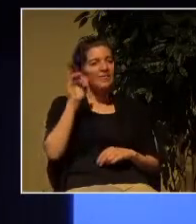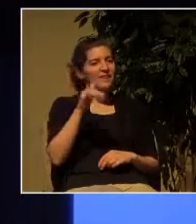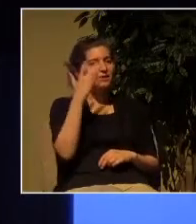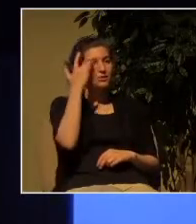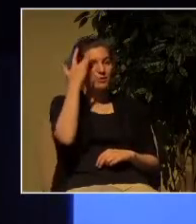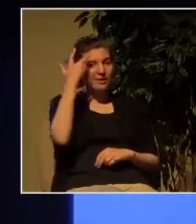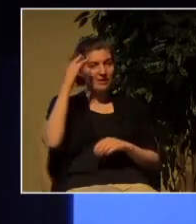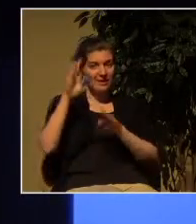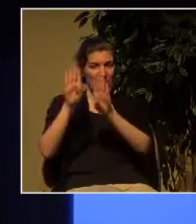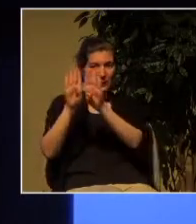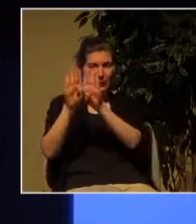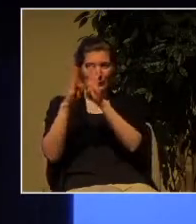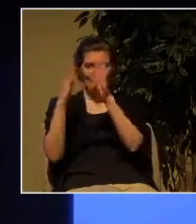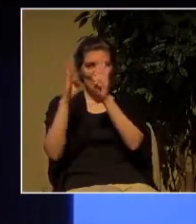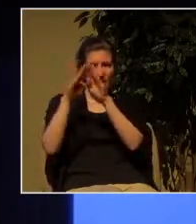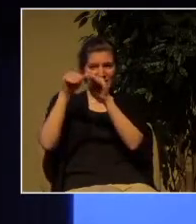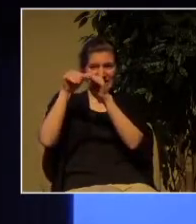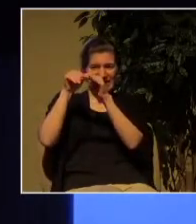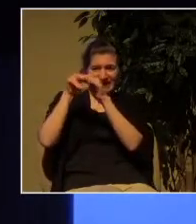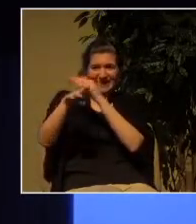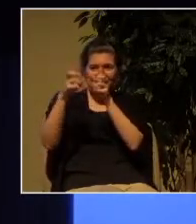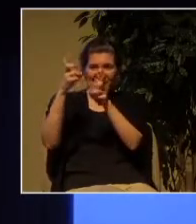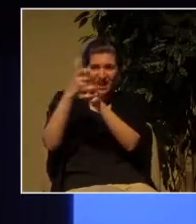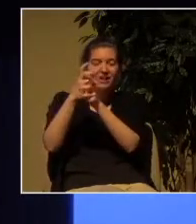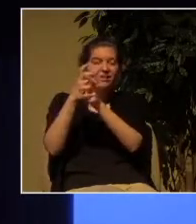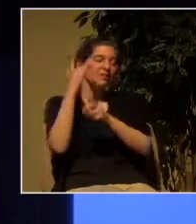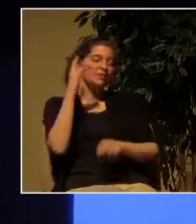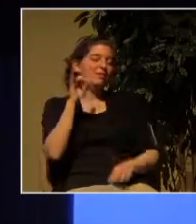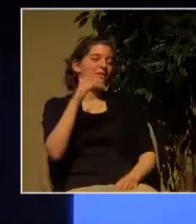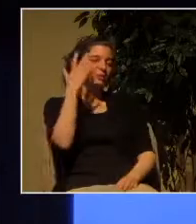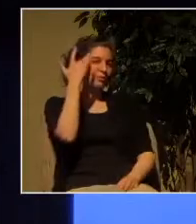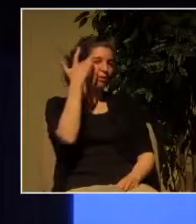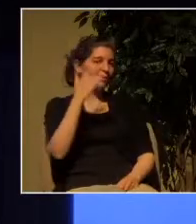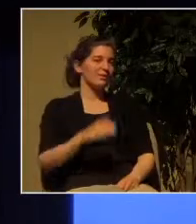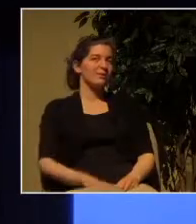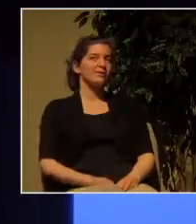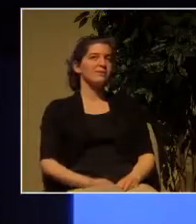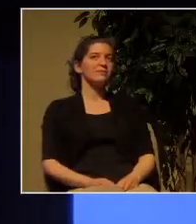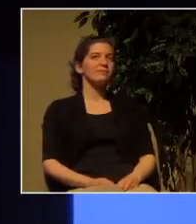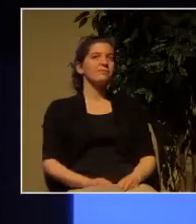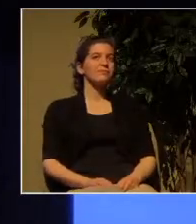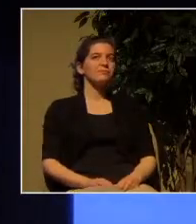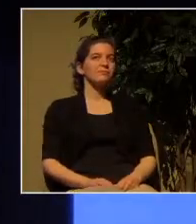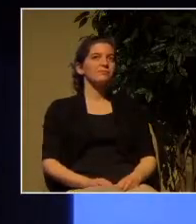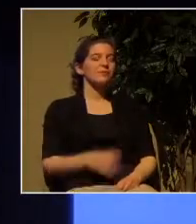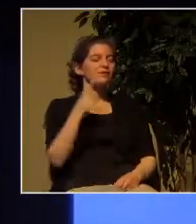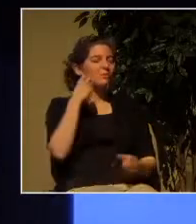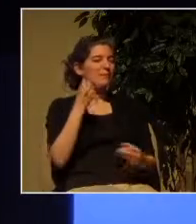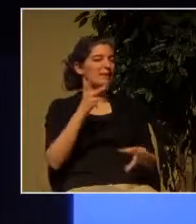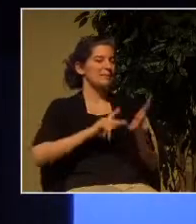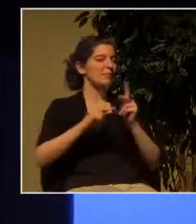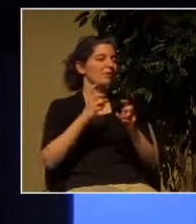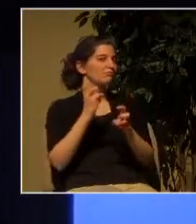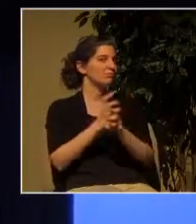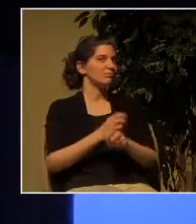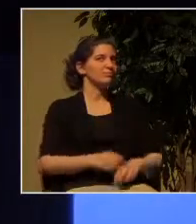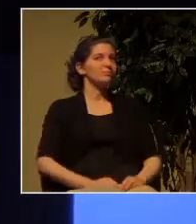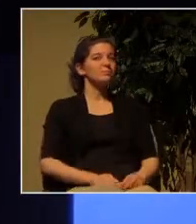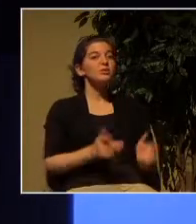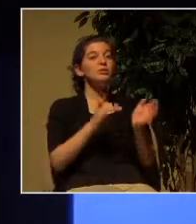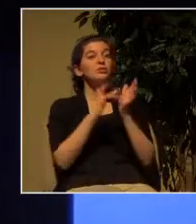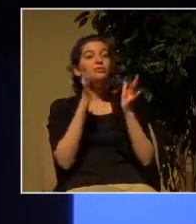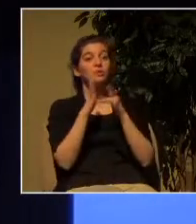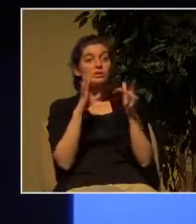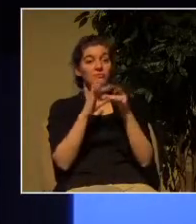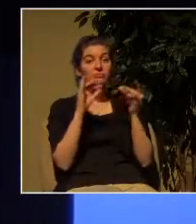entering into the kingdom for many people is difficult so Jesus puts it this way make